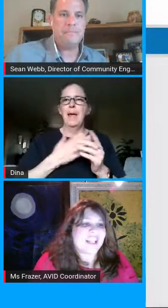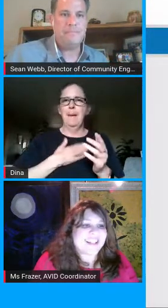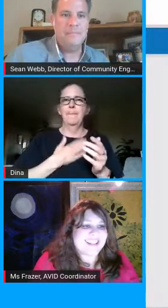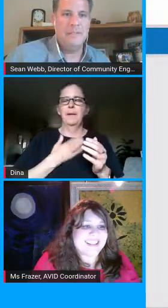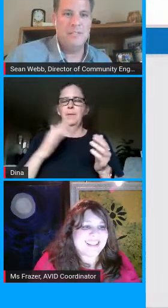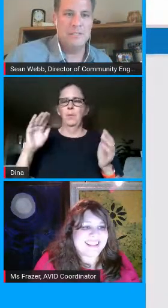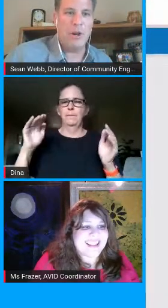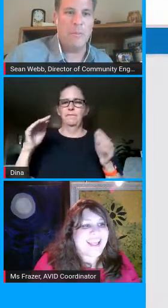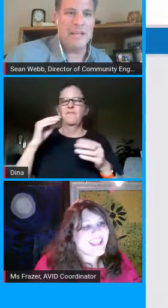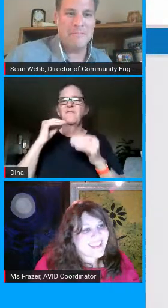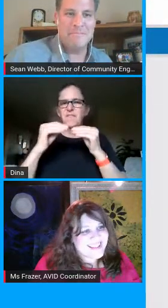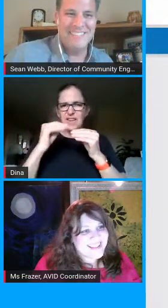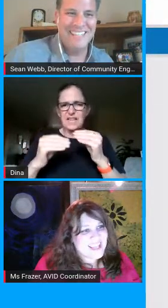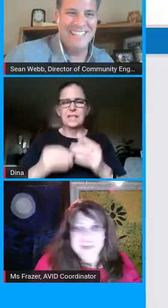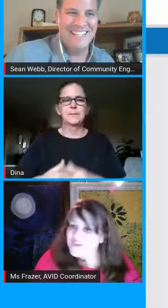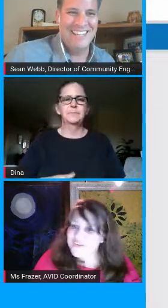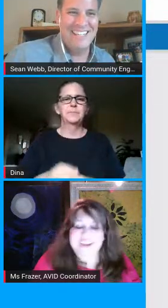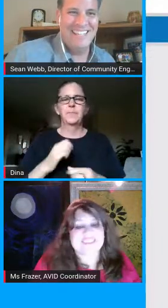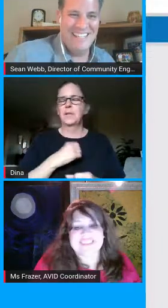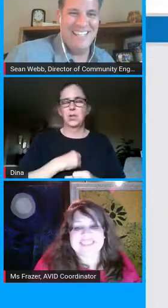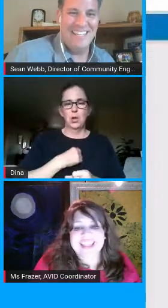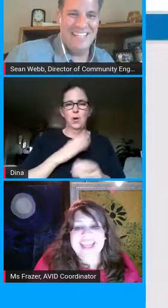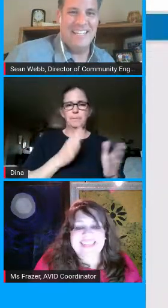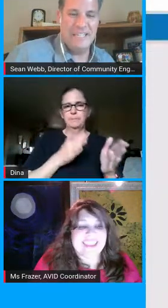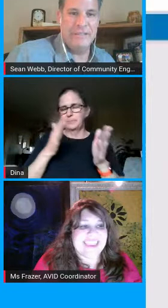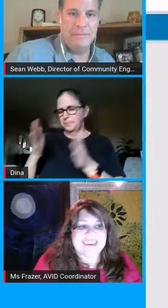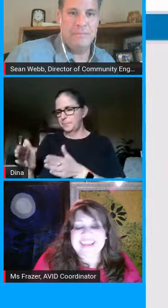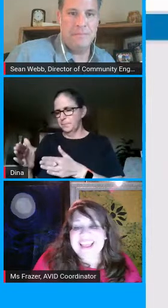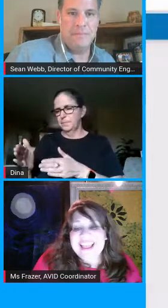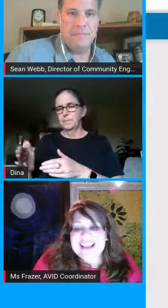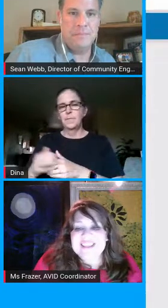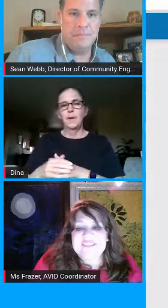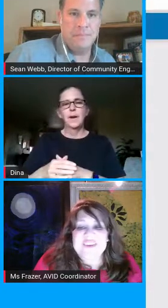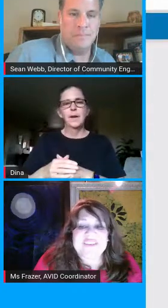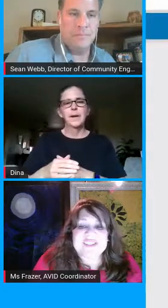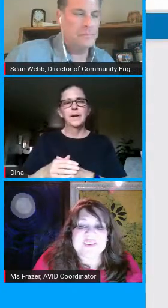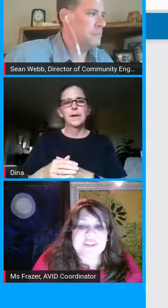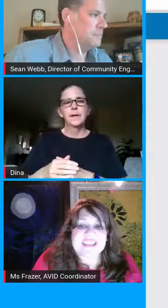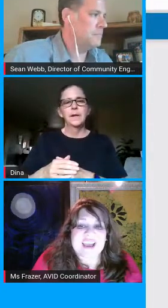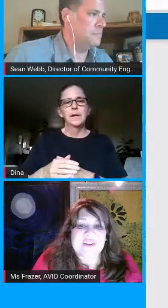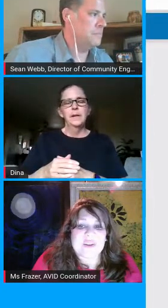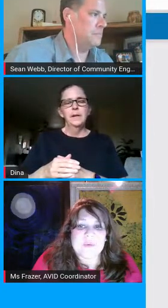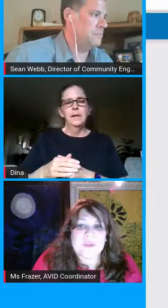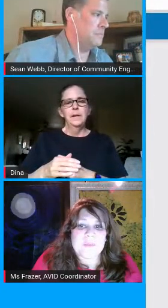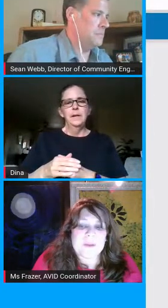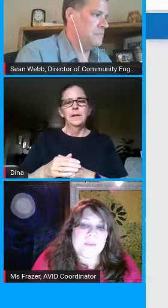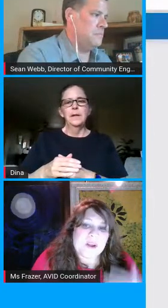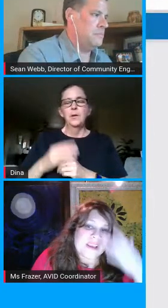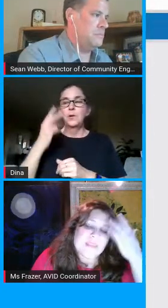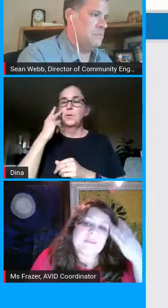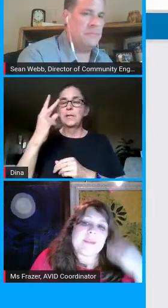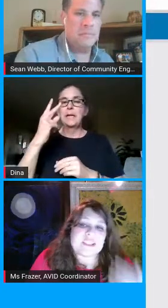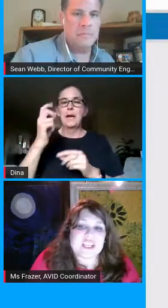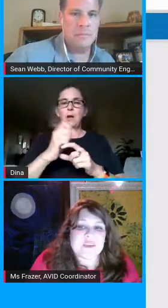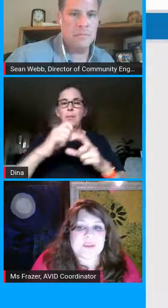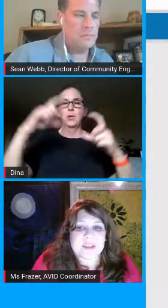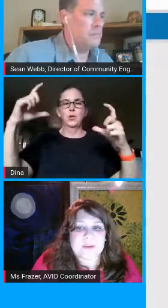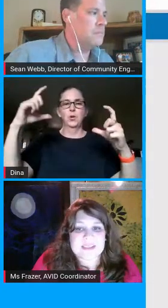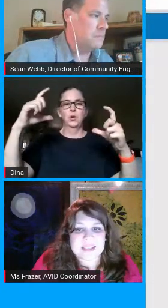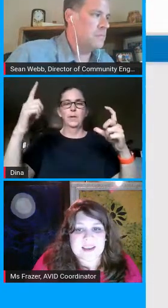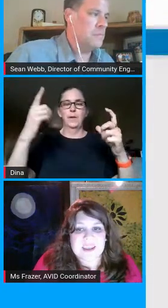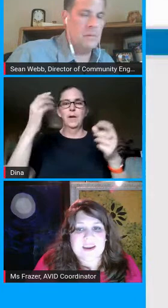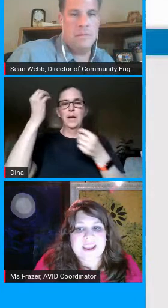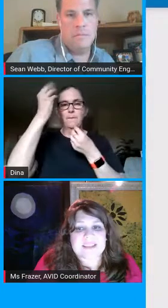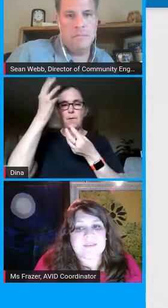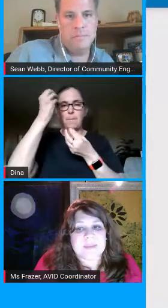sorry about that no problem thank you so if you scroll down the important information you